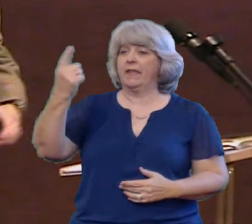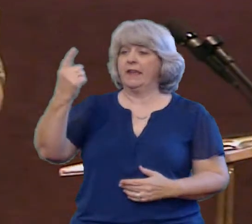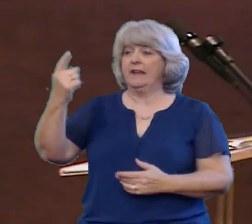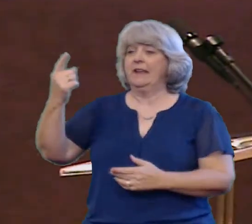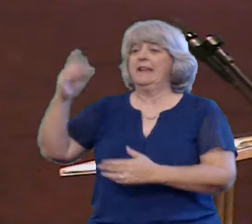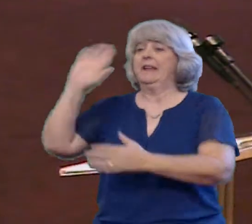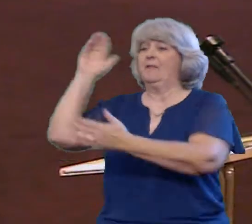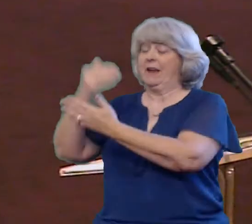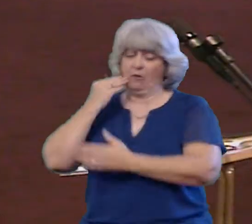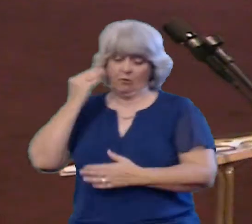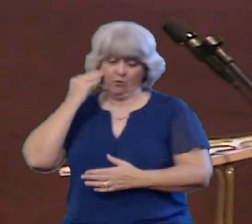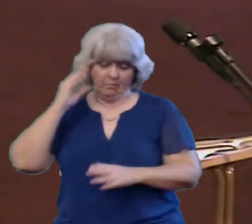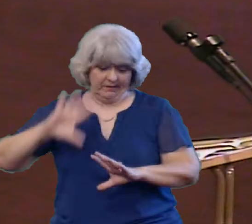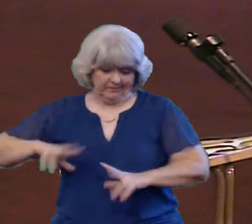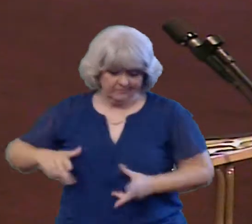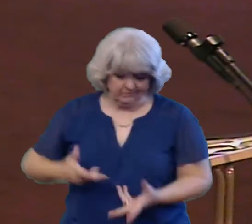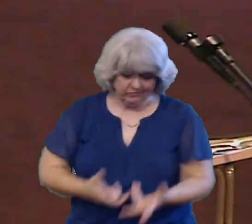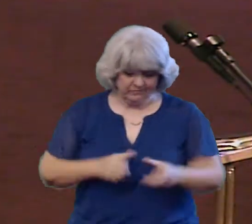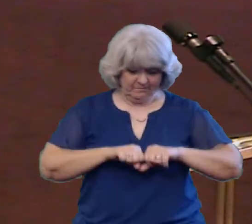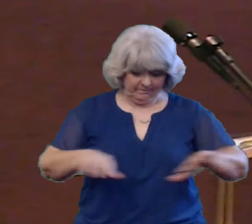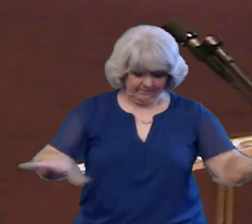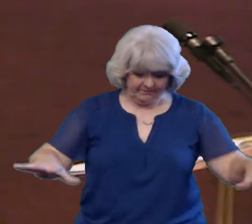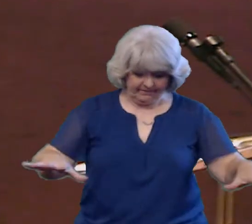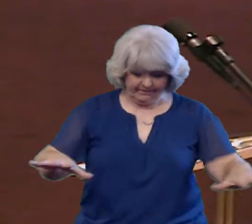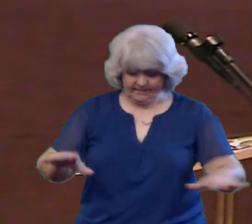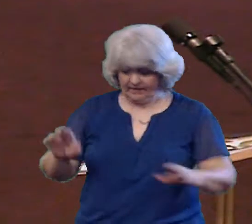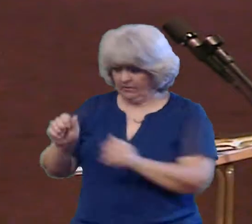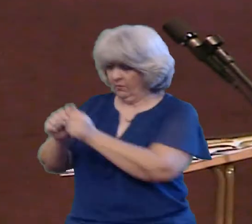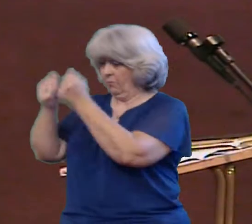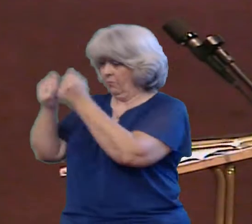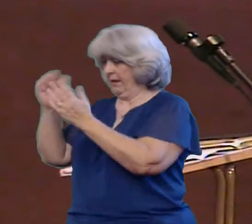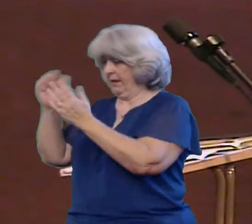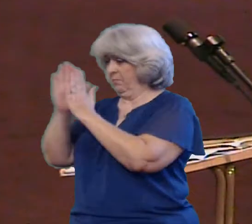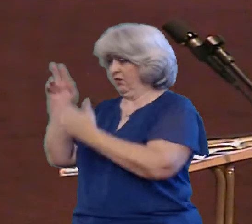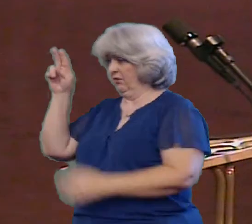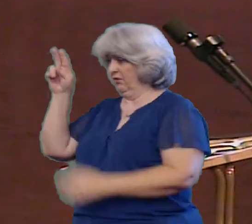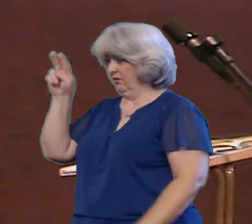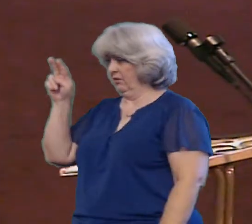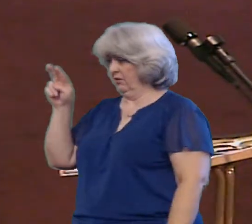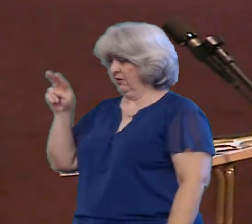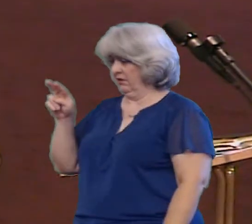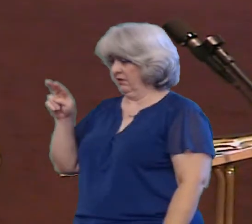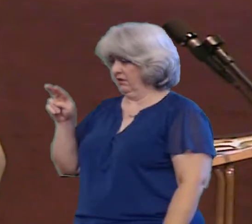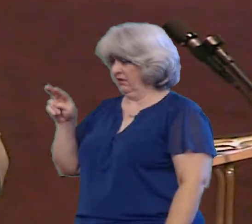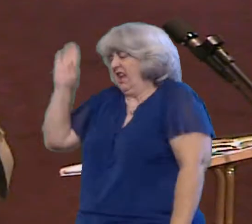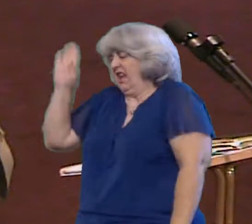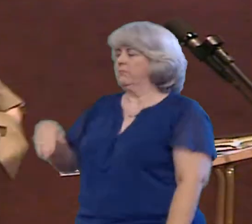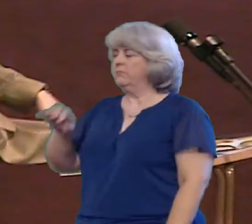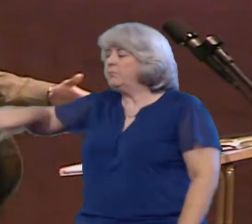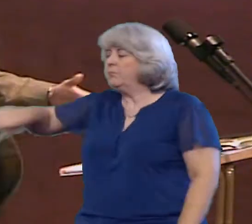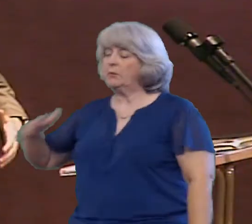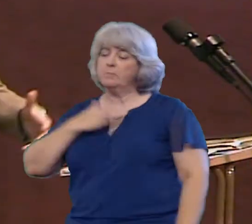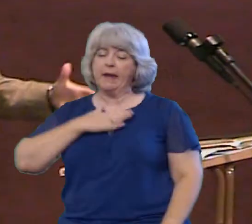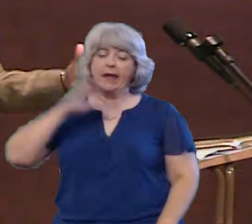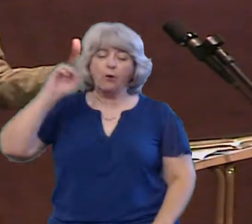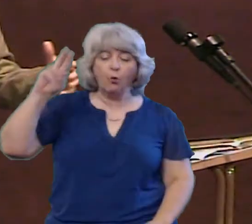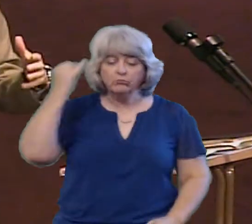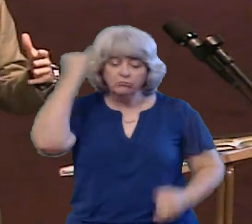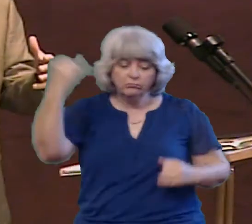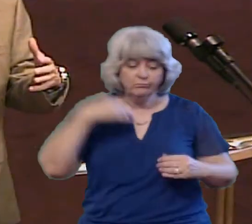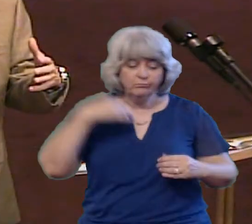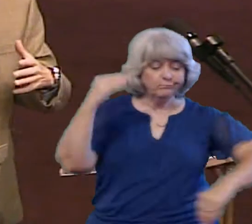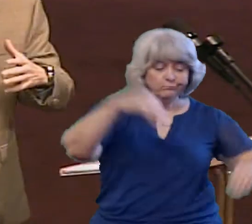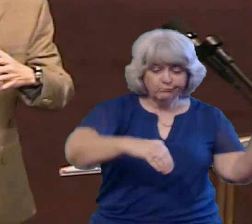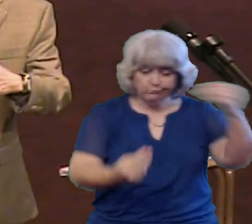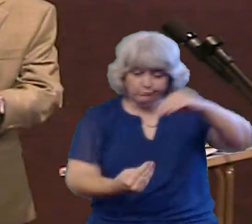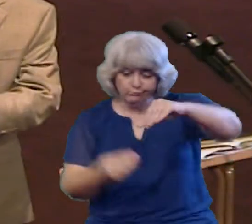And you pick up the instruction manual and you go I don't need that And we start putting things together and